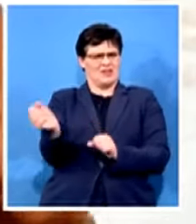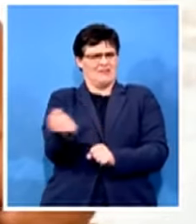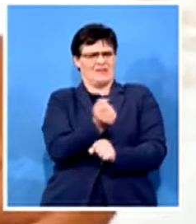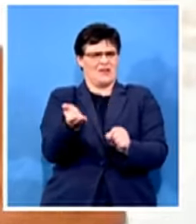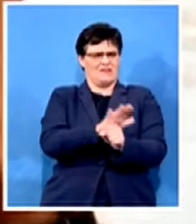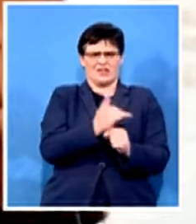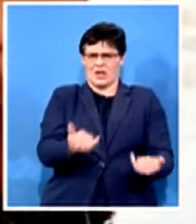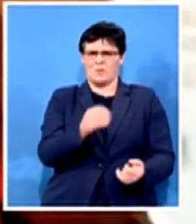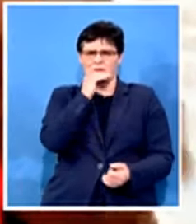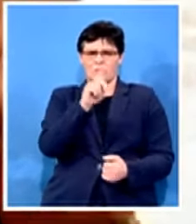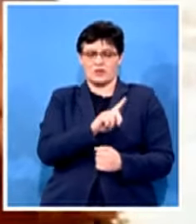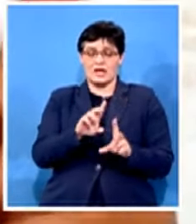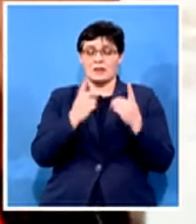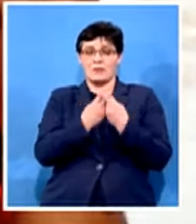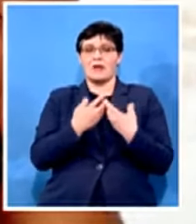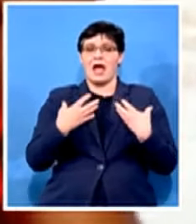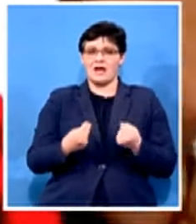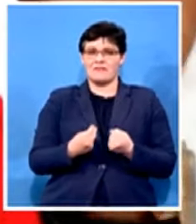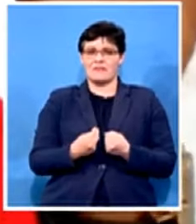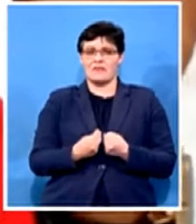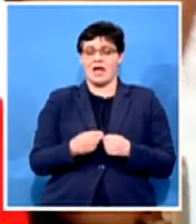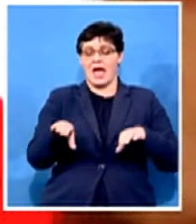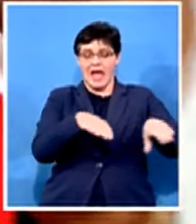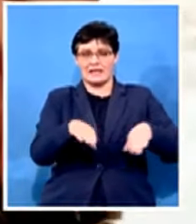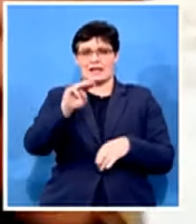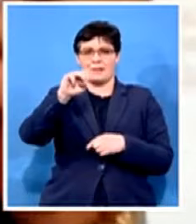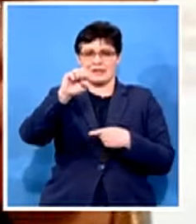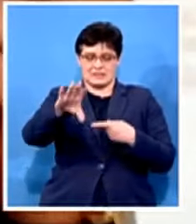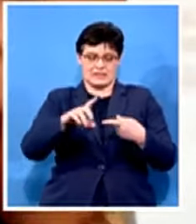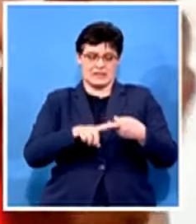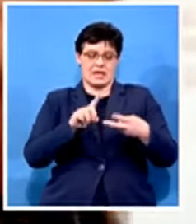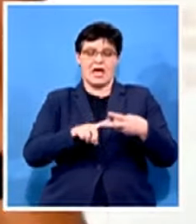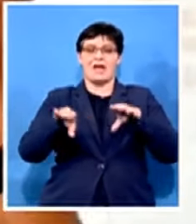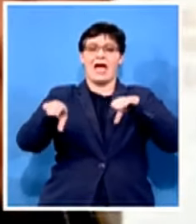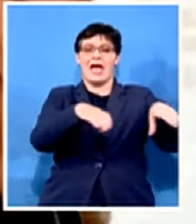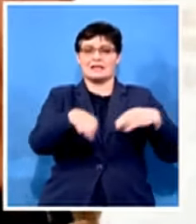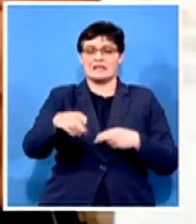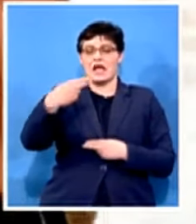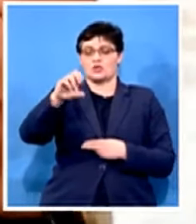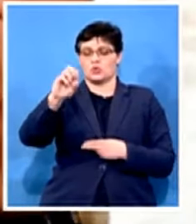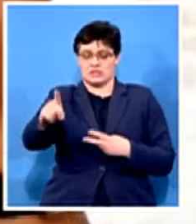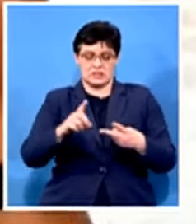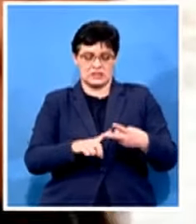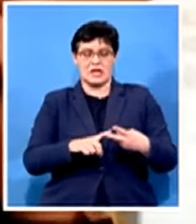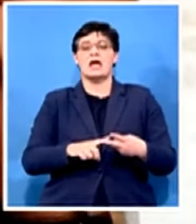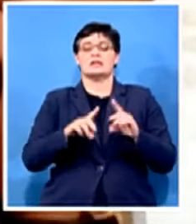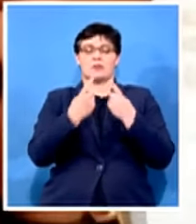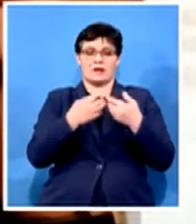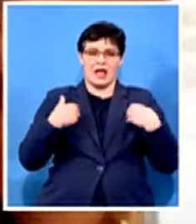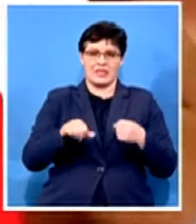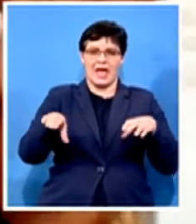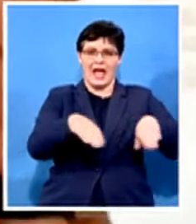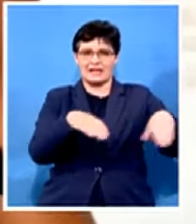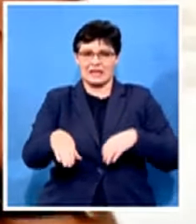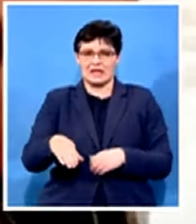an acting mec the department of health is having an acting ht the department of health is having an acting chief director supply chain